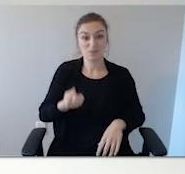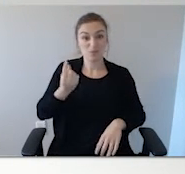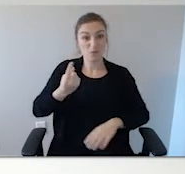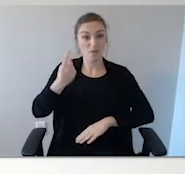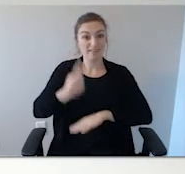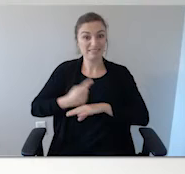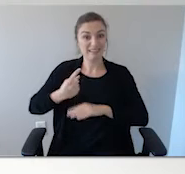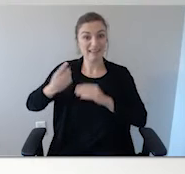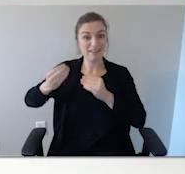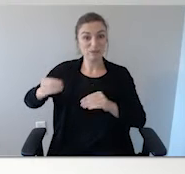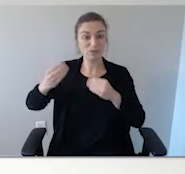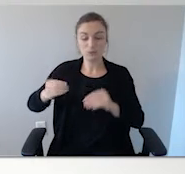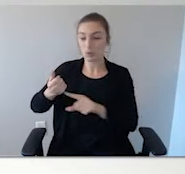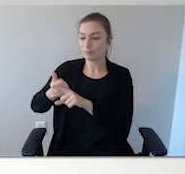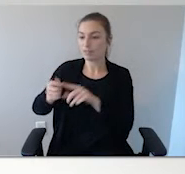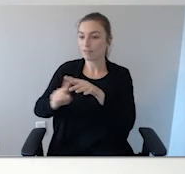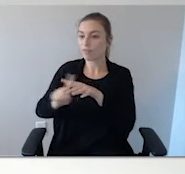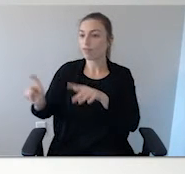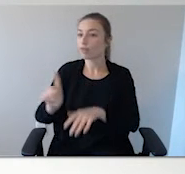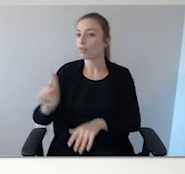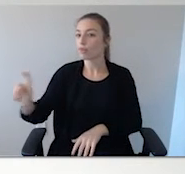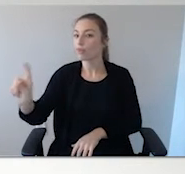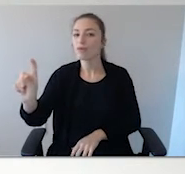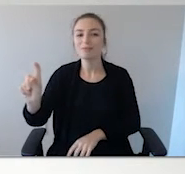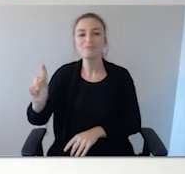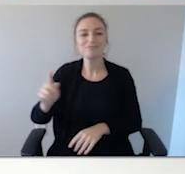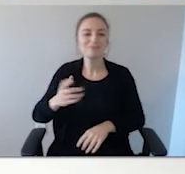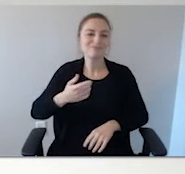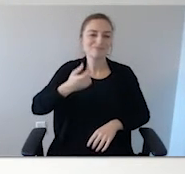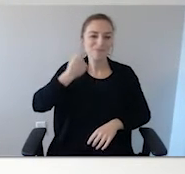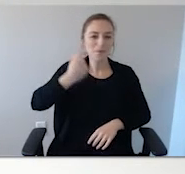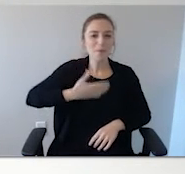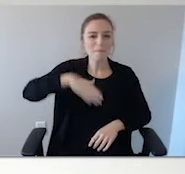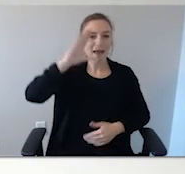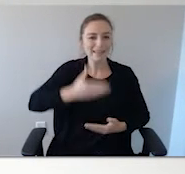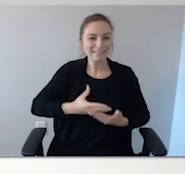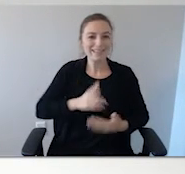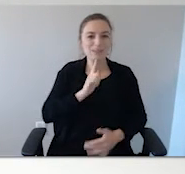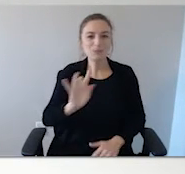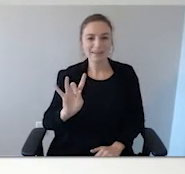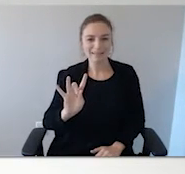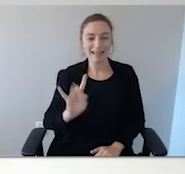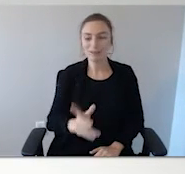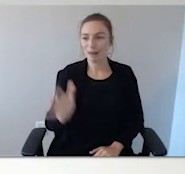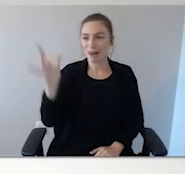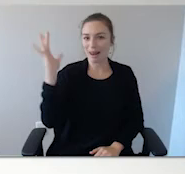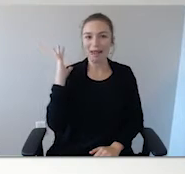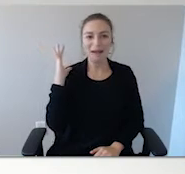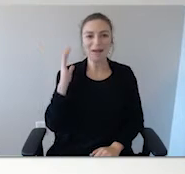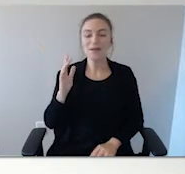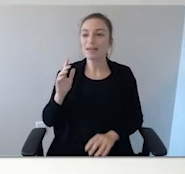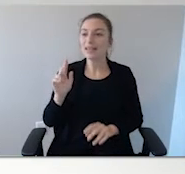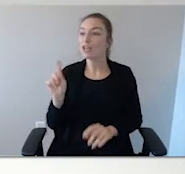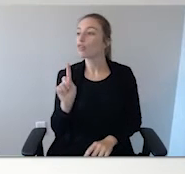in Walmart. So he went to the VHS tapes because this has been a while. He's 28. turned 28 on Tuesday.